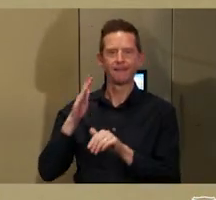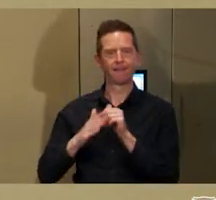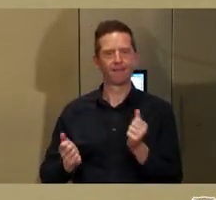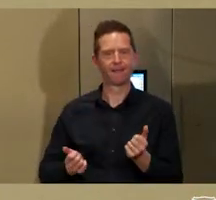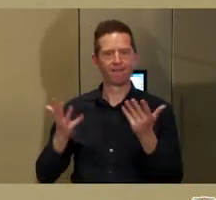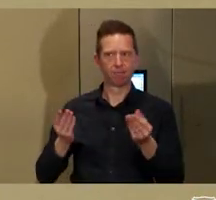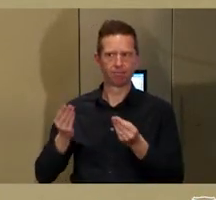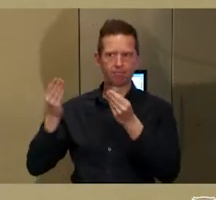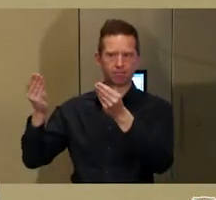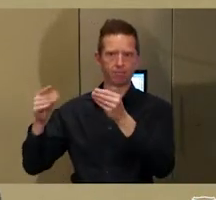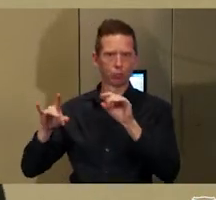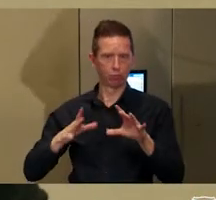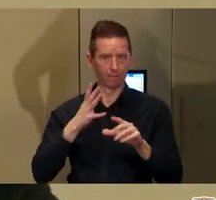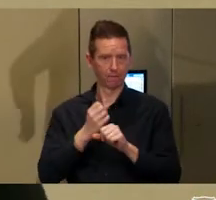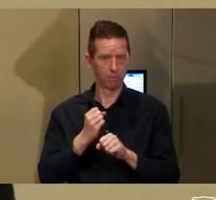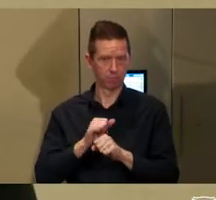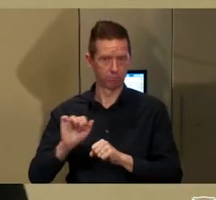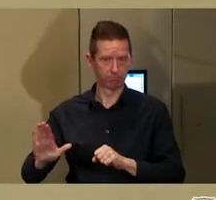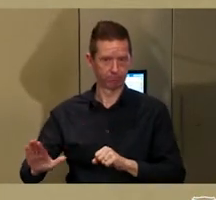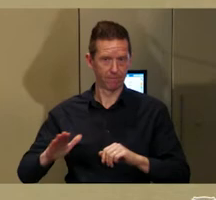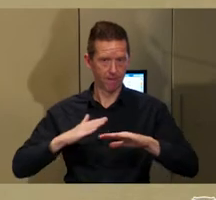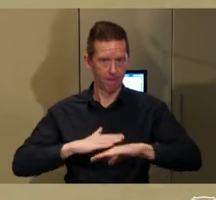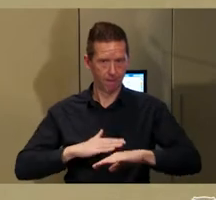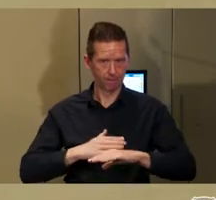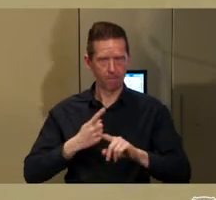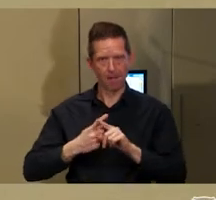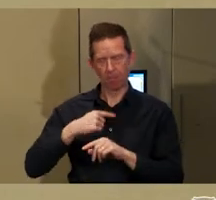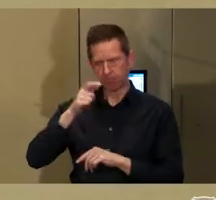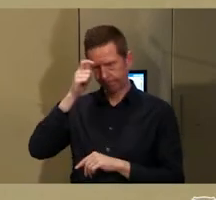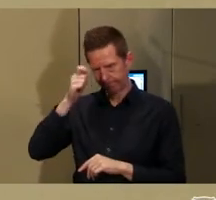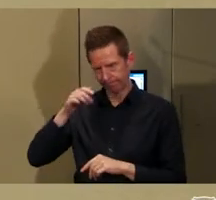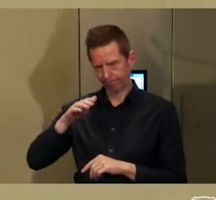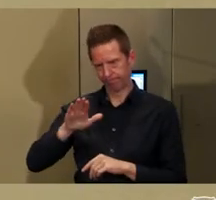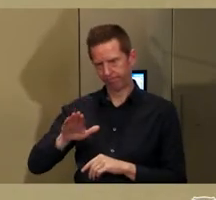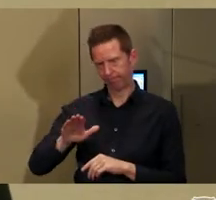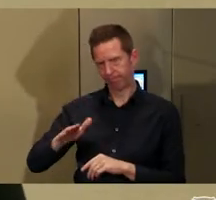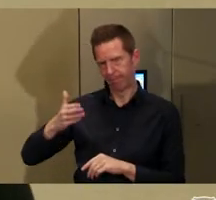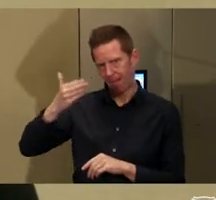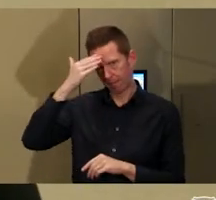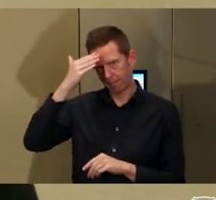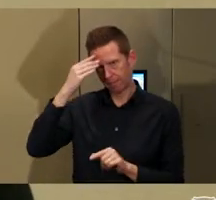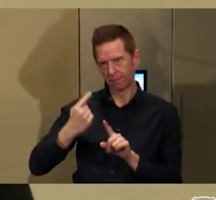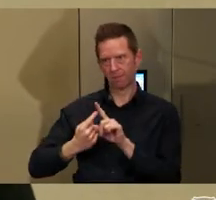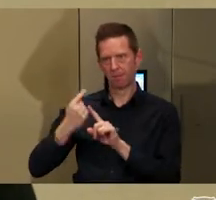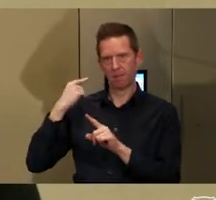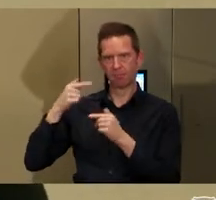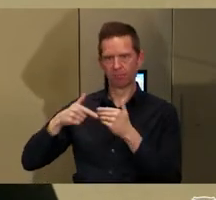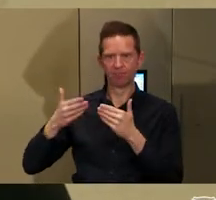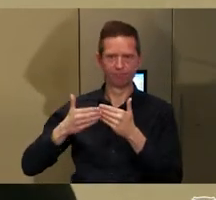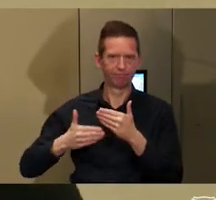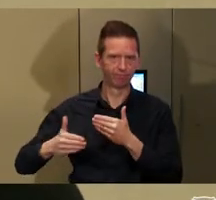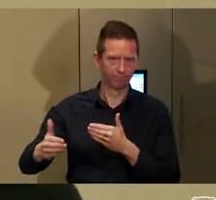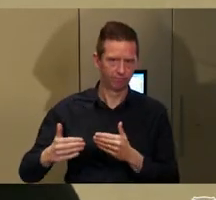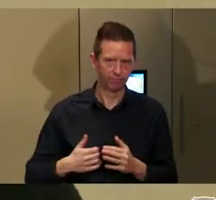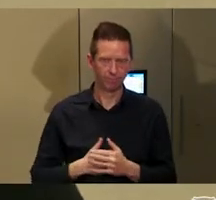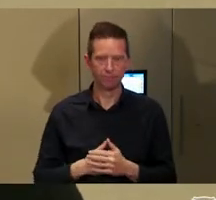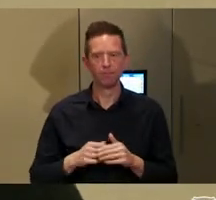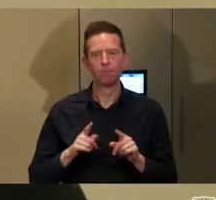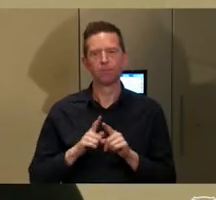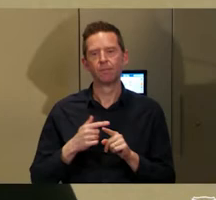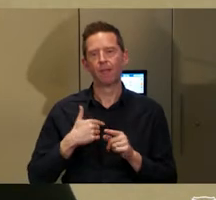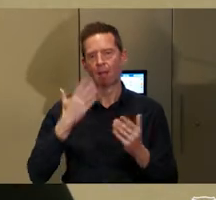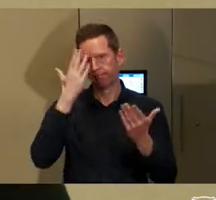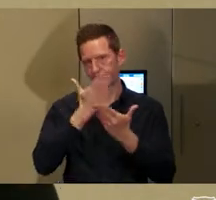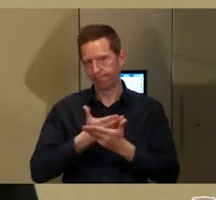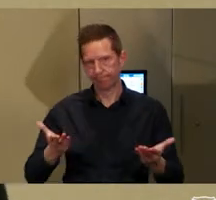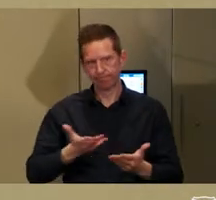speak to you from today, and pay my respects to their elders past, present, and emerging, and also acknowledge all Indigenous